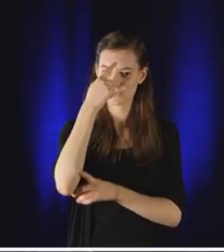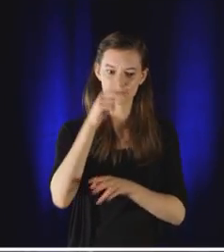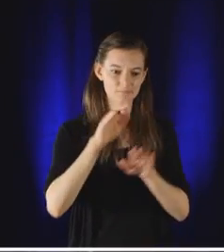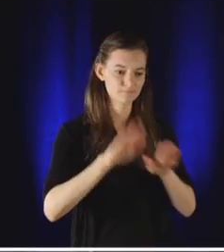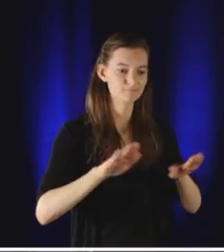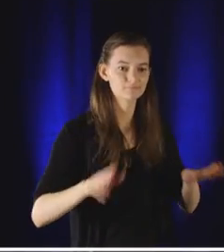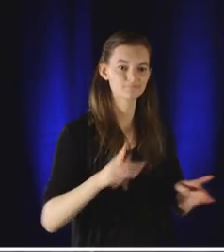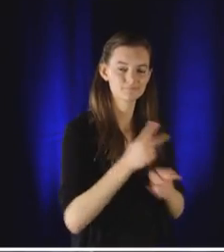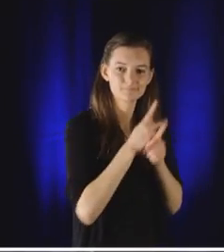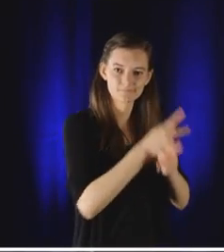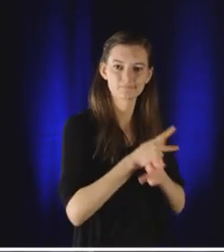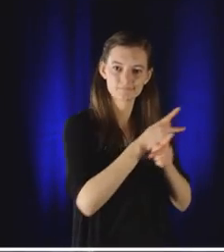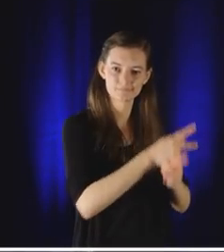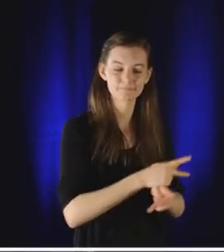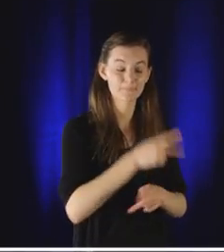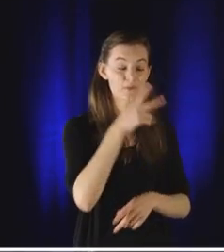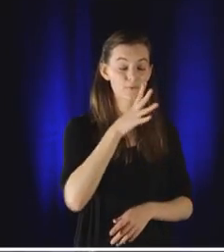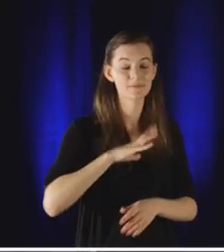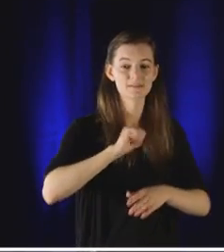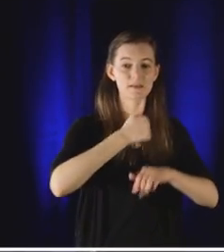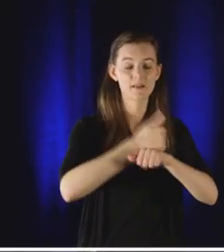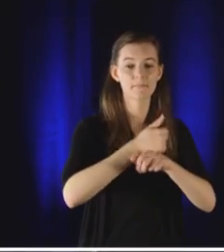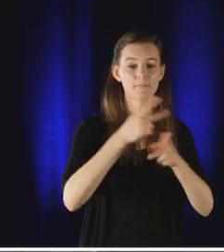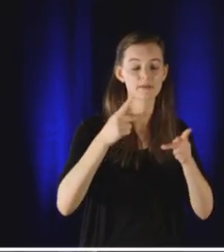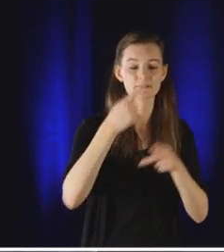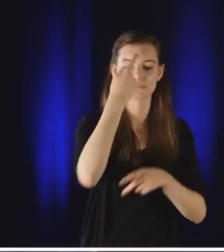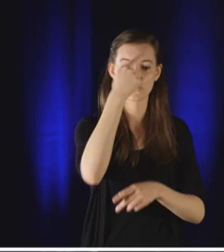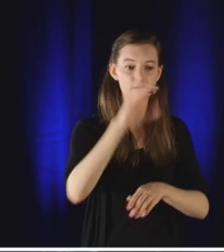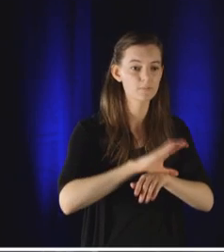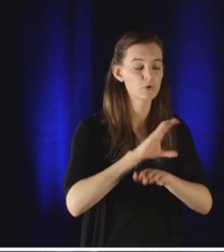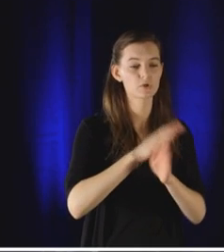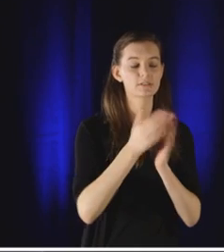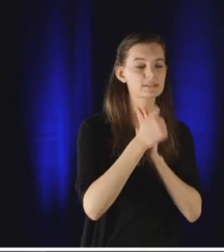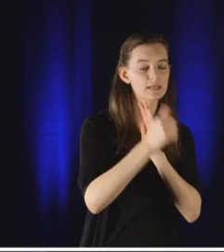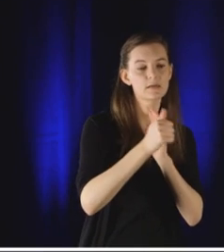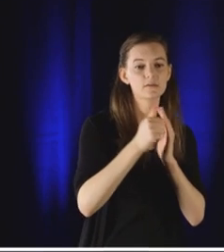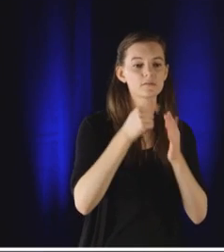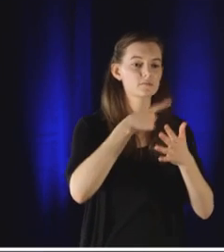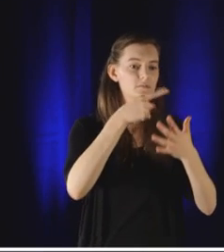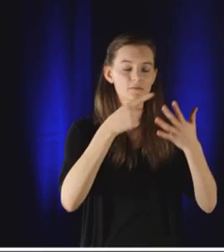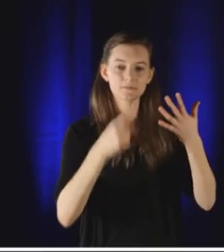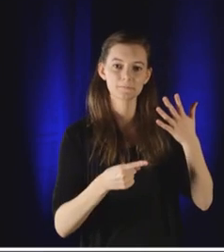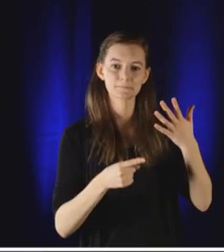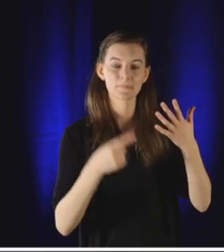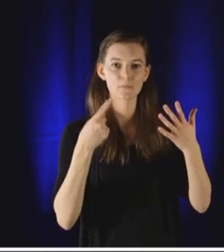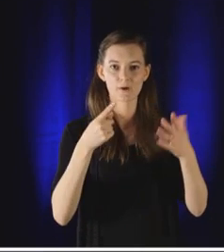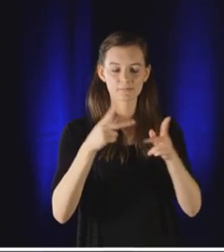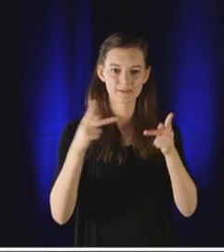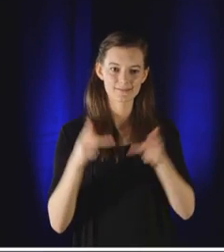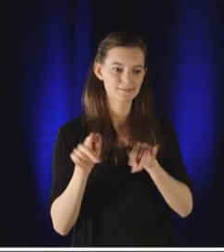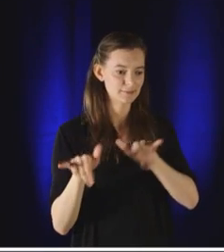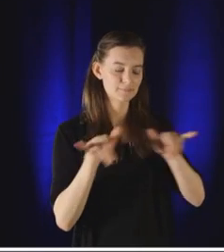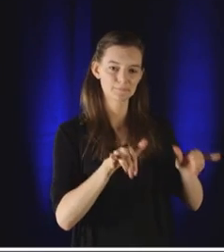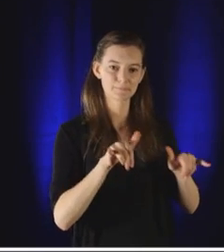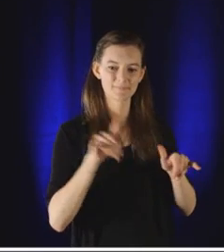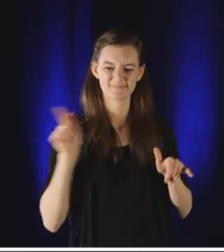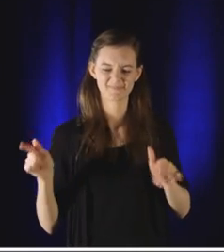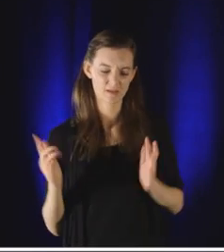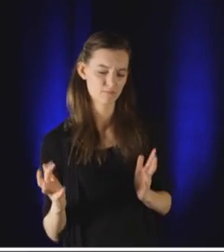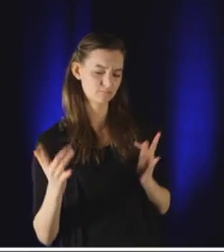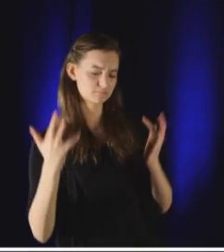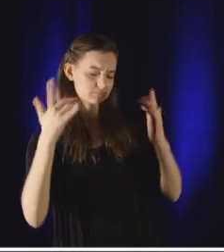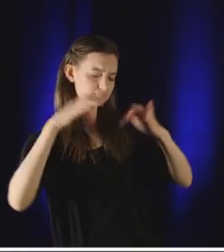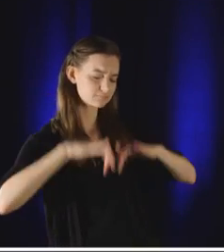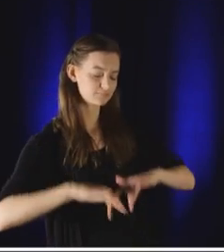creating centers for literacy, first aid, and computer skills. One of these centers, the center of Meziah, was burned down by